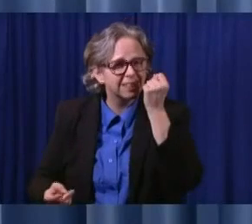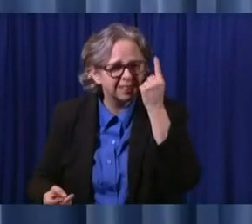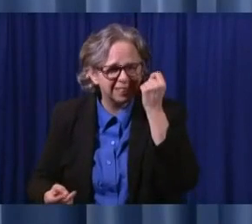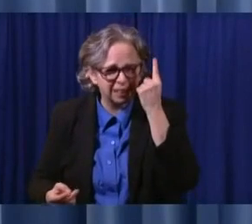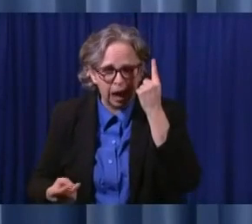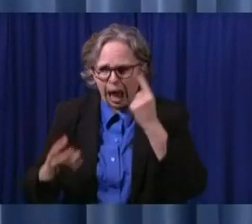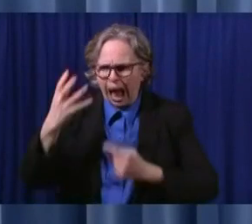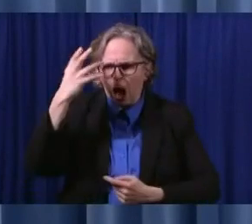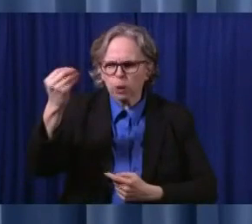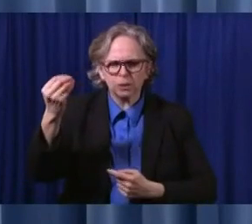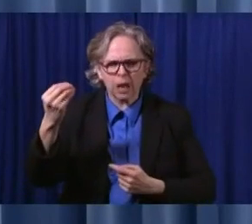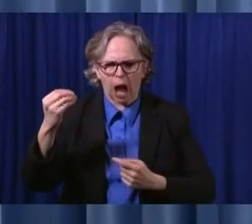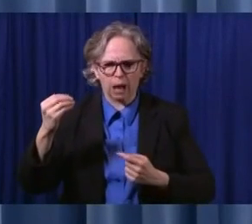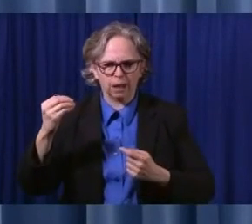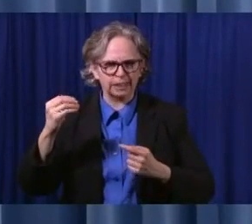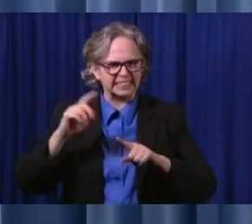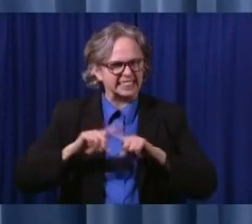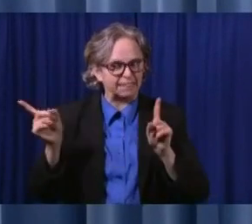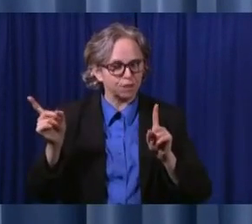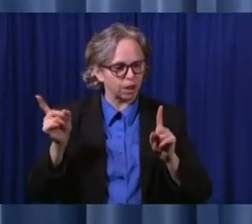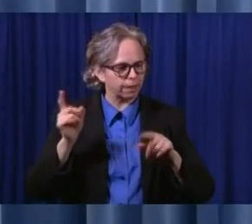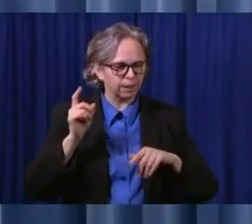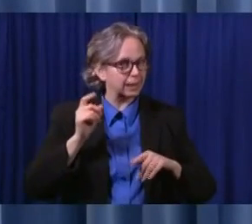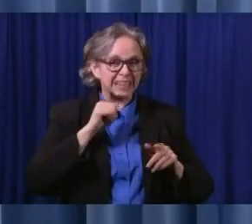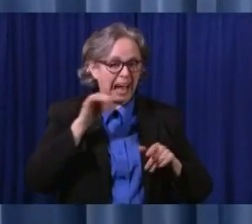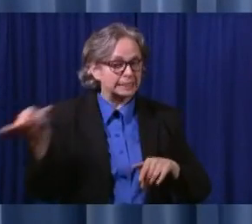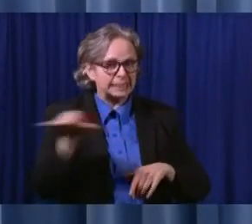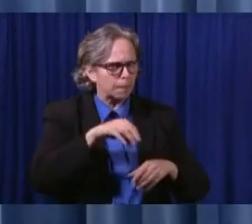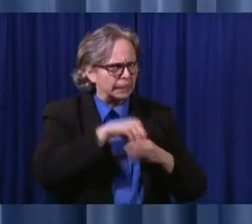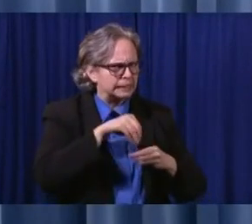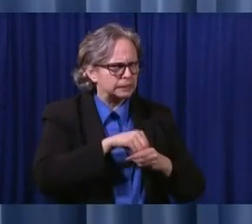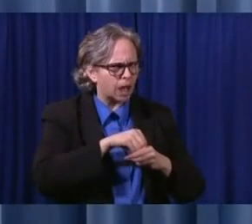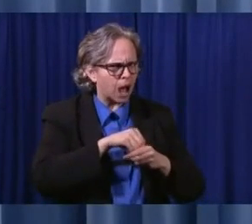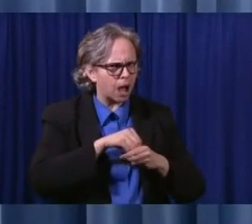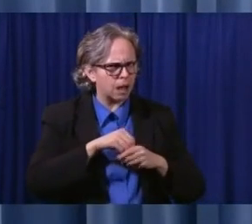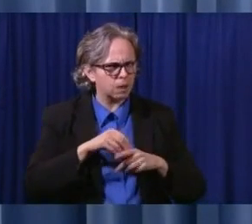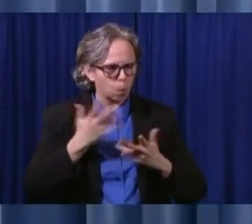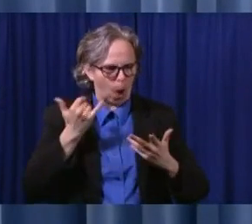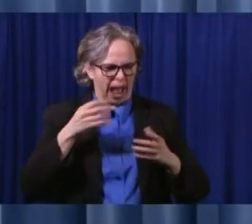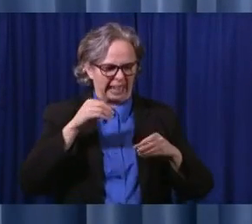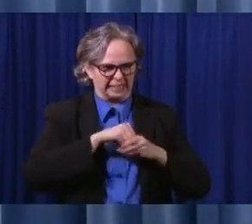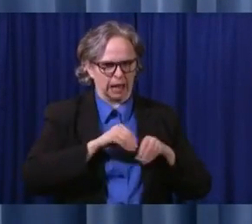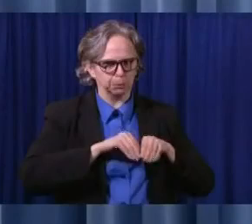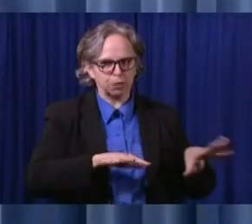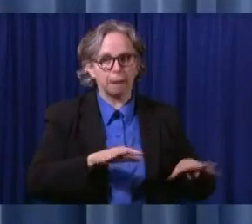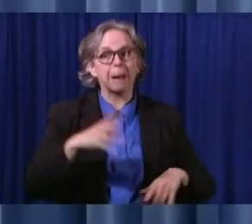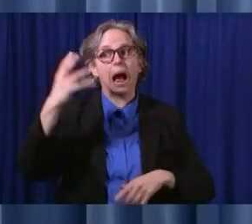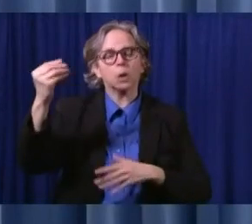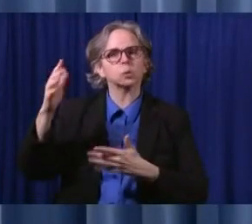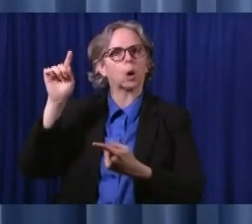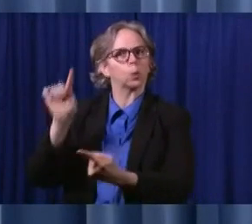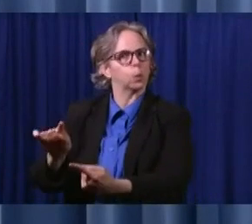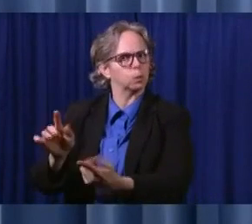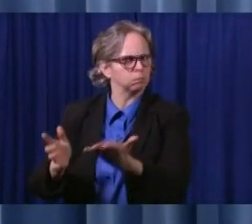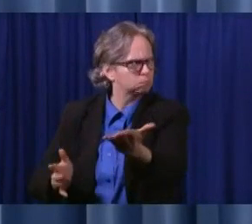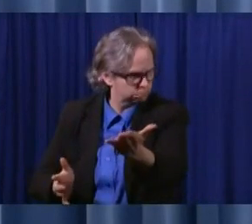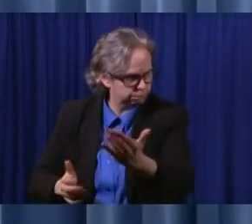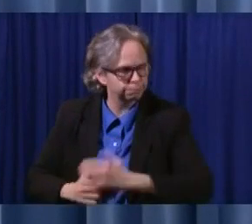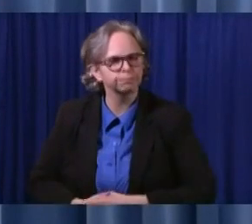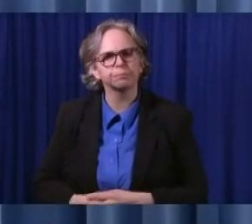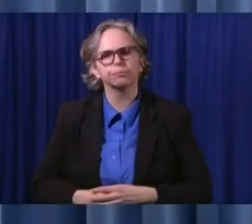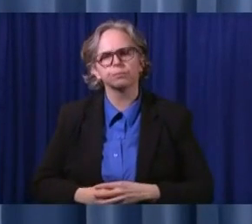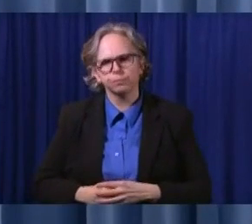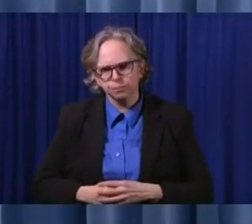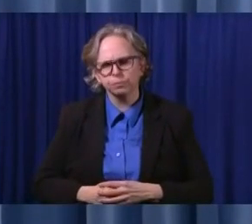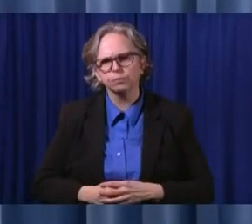inside as far as the possibility of spread. Our decision to move forward with outdoor visitation is really